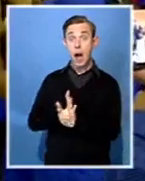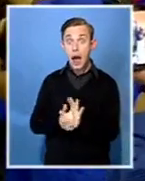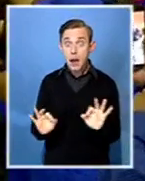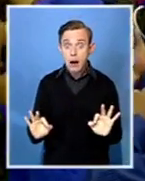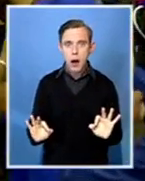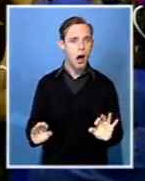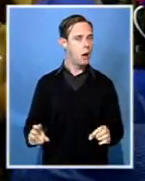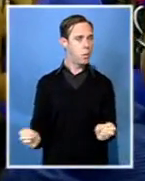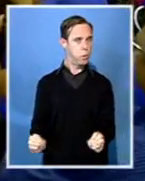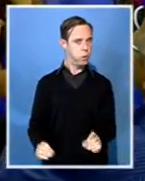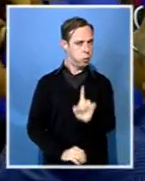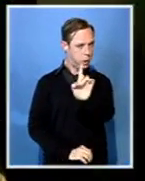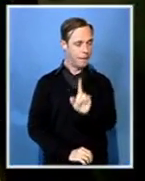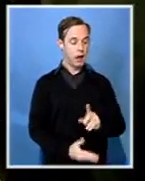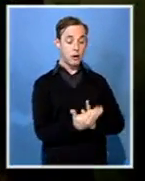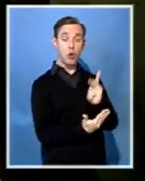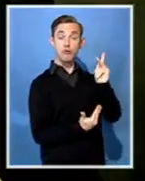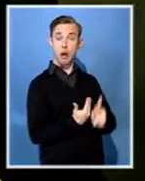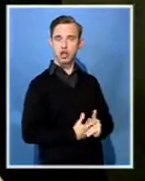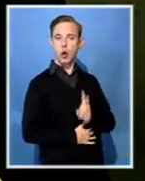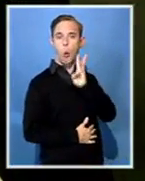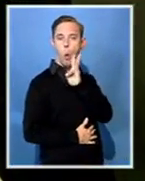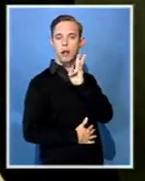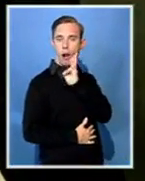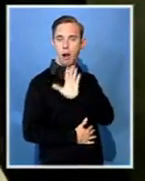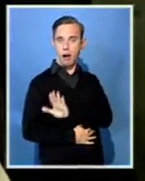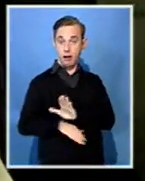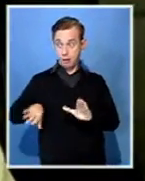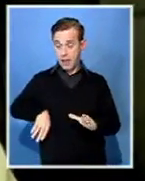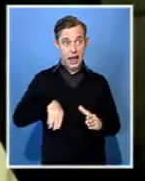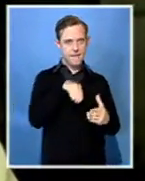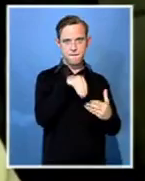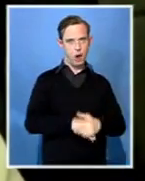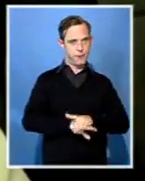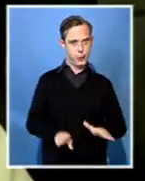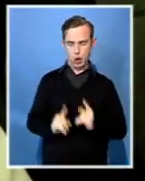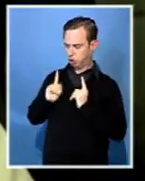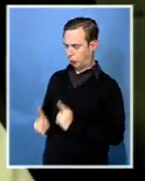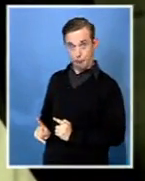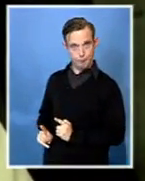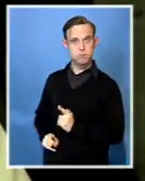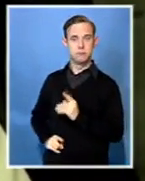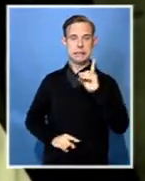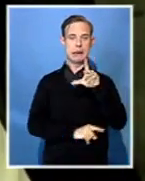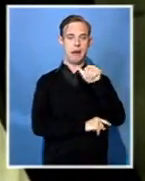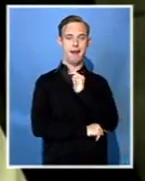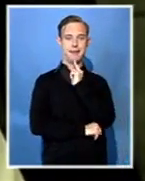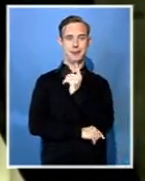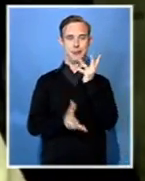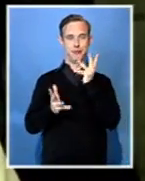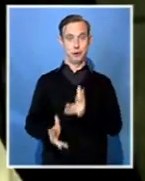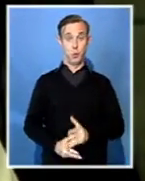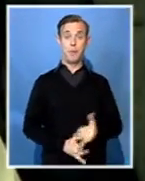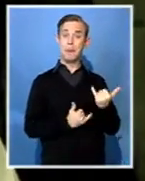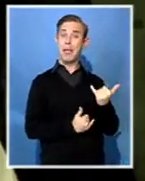city's water project. Cape Town is experiencing its worst drought in years. The DA's federal executive